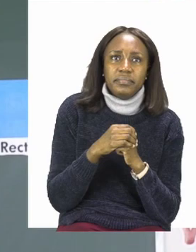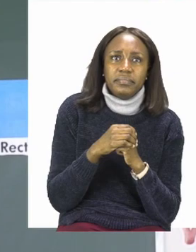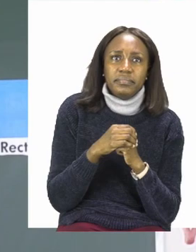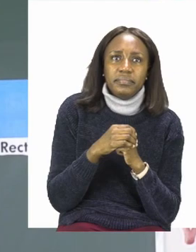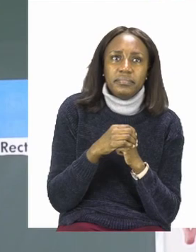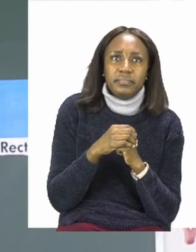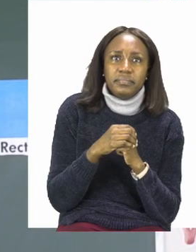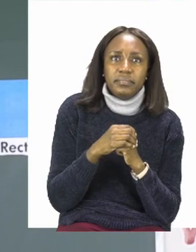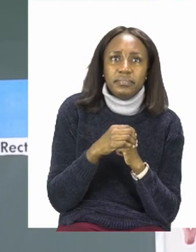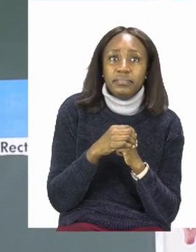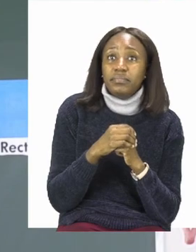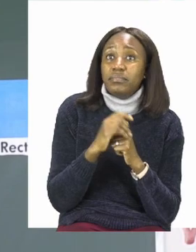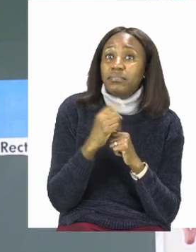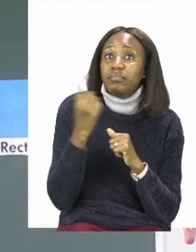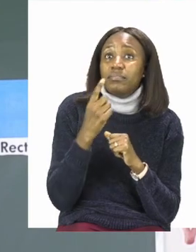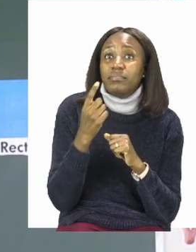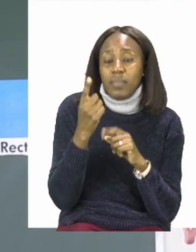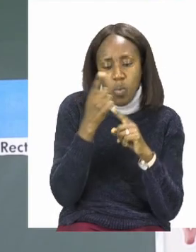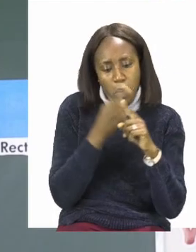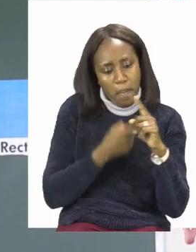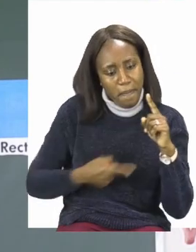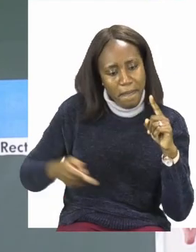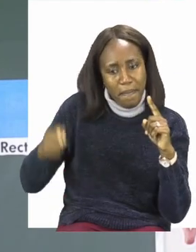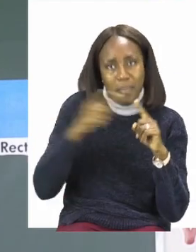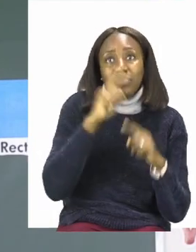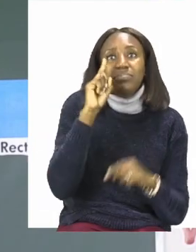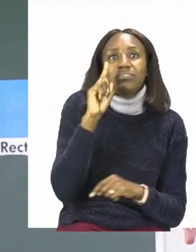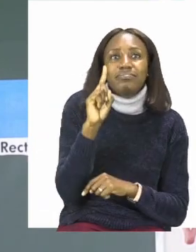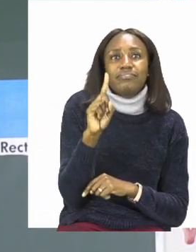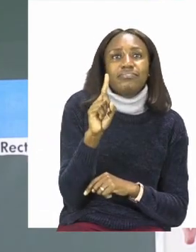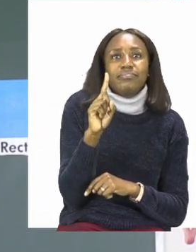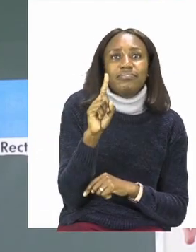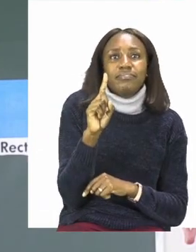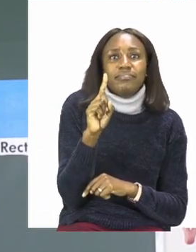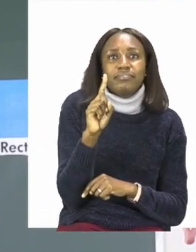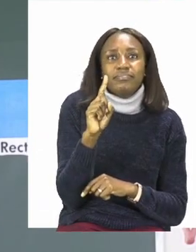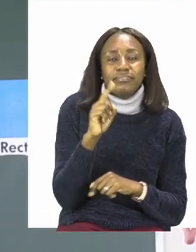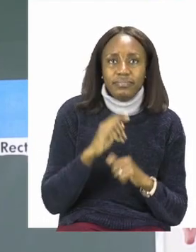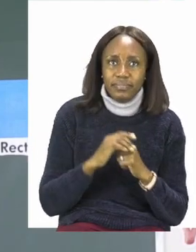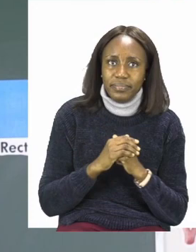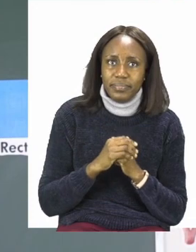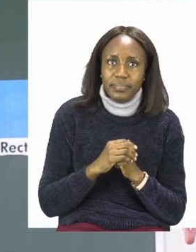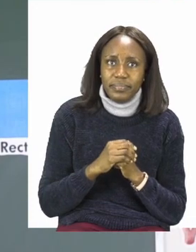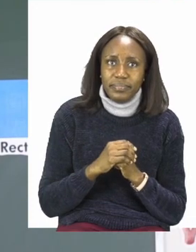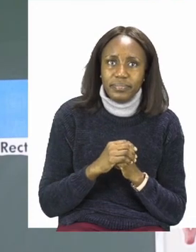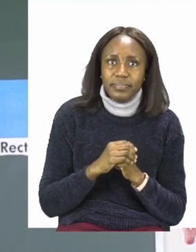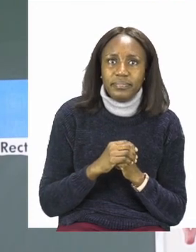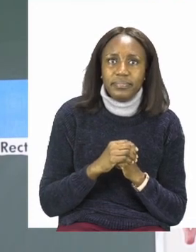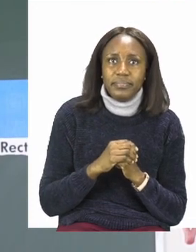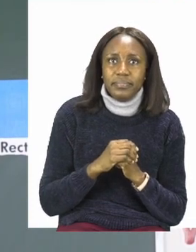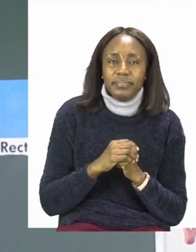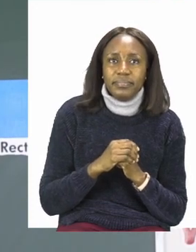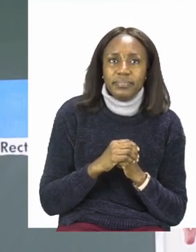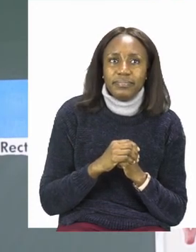has one side. The one that we can see. So it is a one.